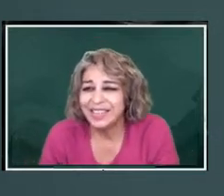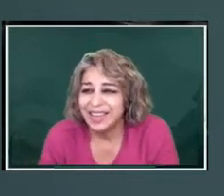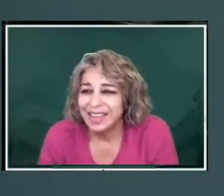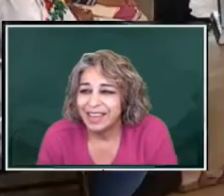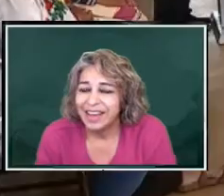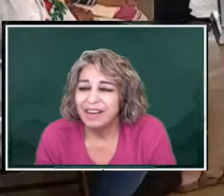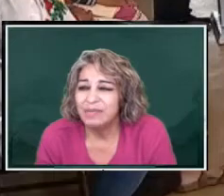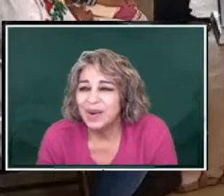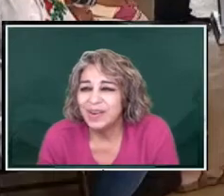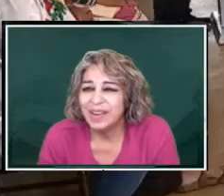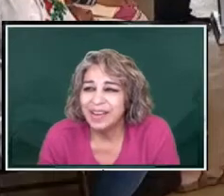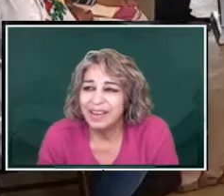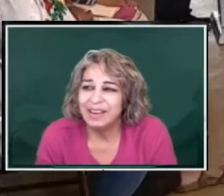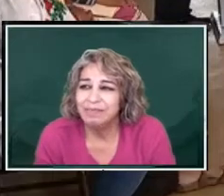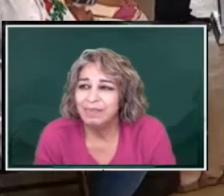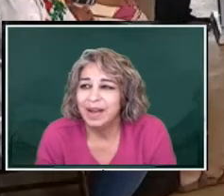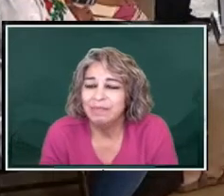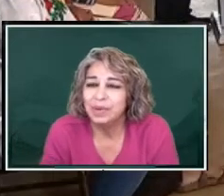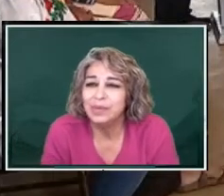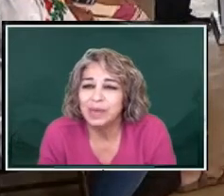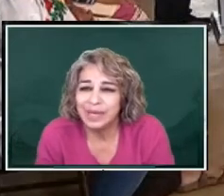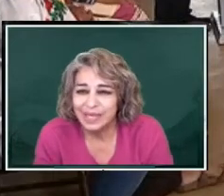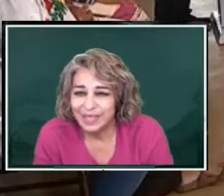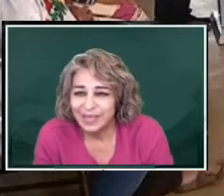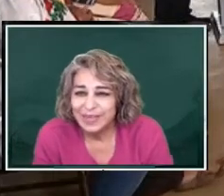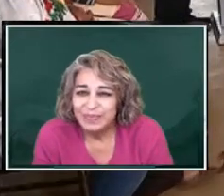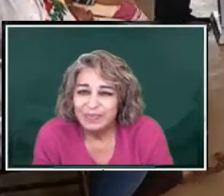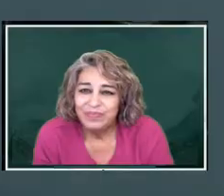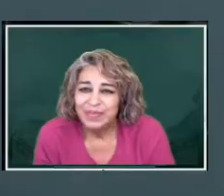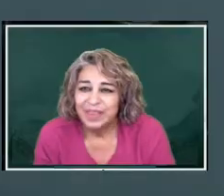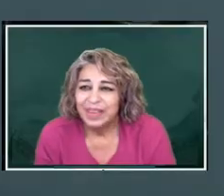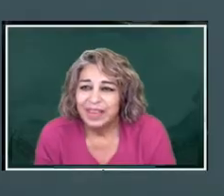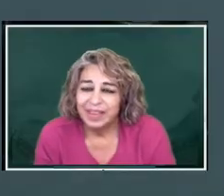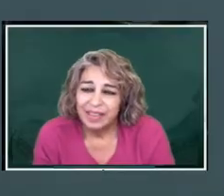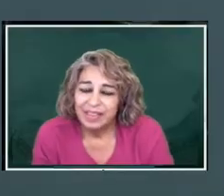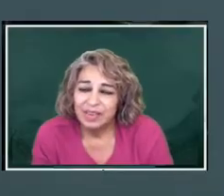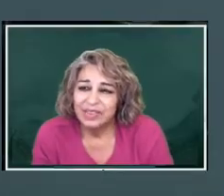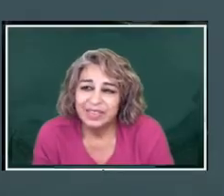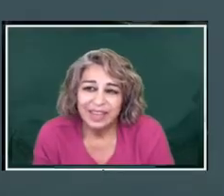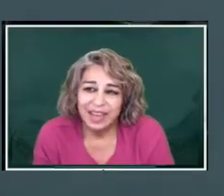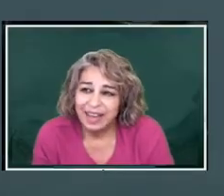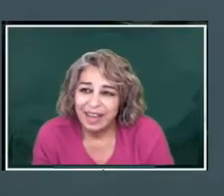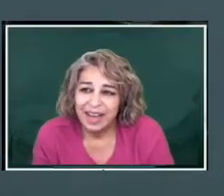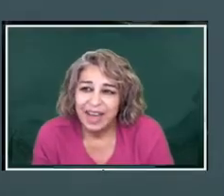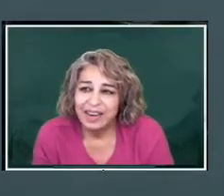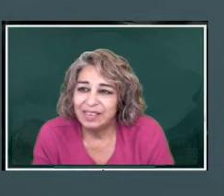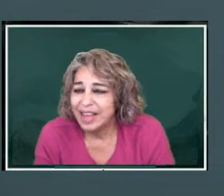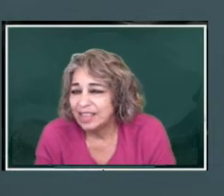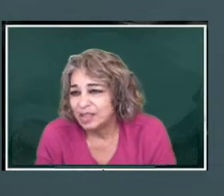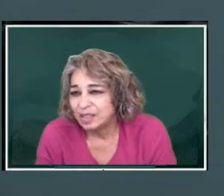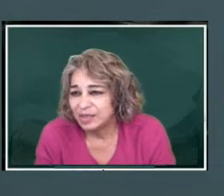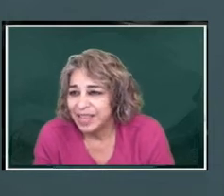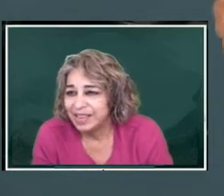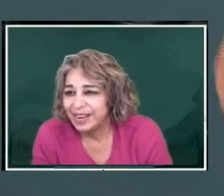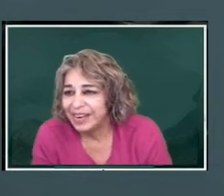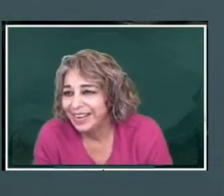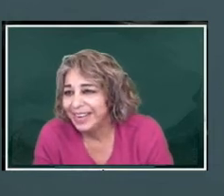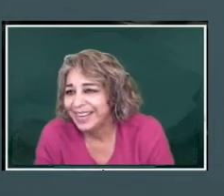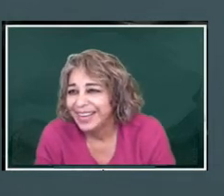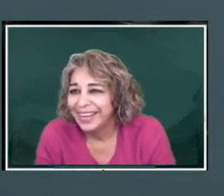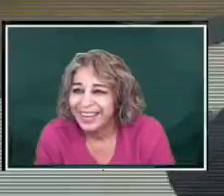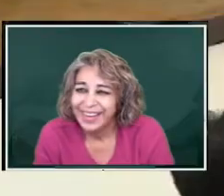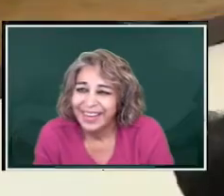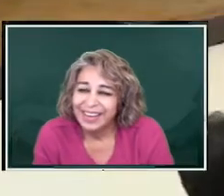Aristocracia, moronga, blue bloods. Those, I don't like those either.